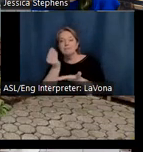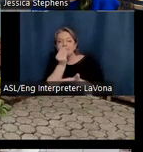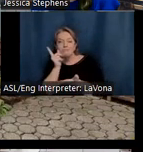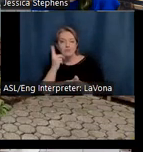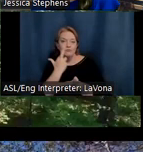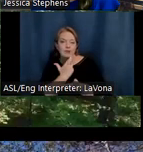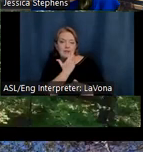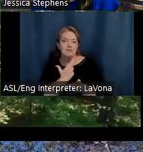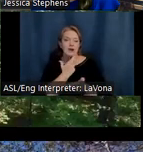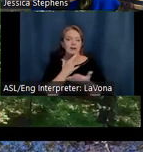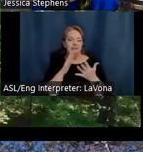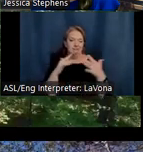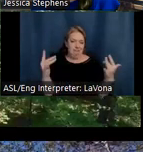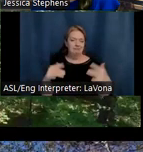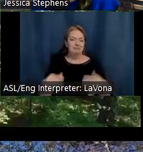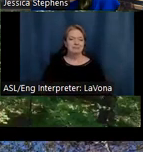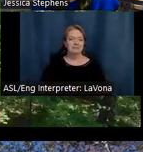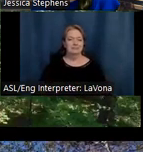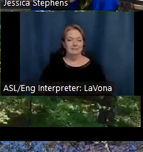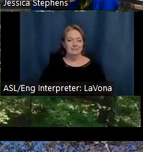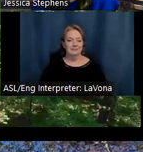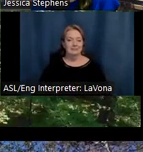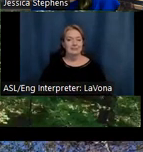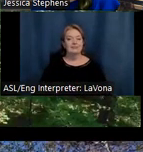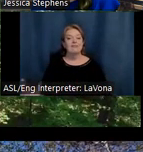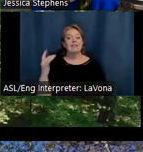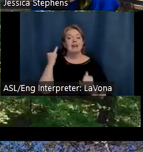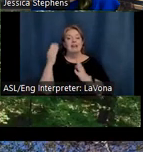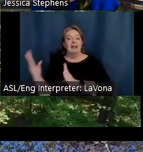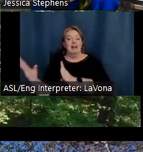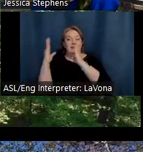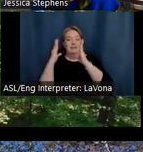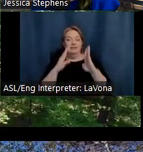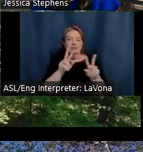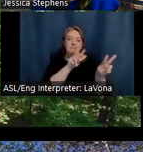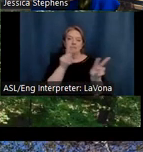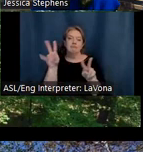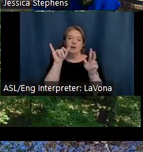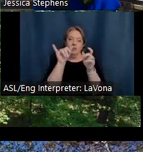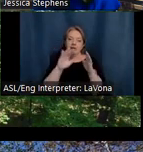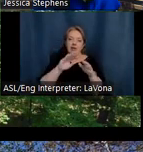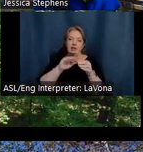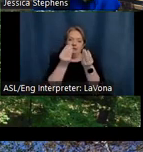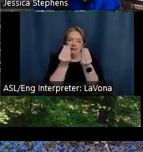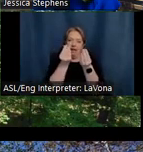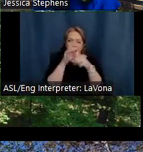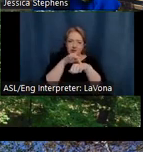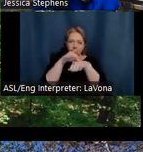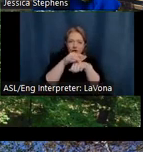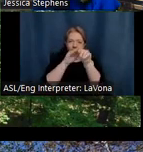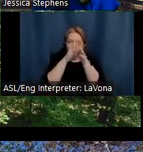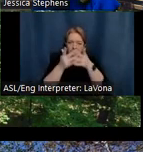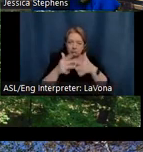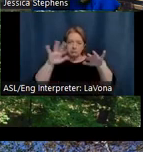now let's get into the landscape that inspired so many artists in this area. We're going to start at